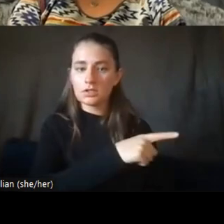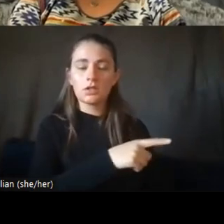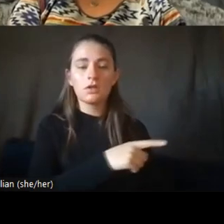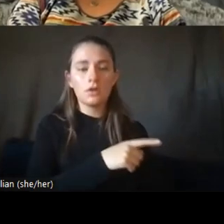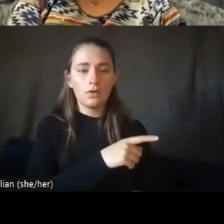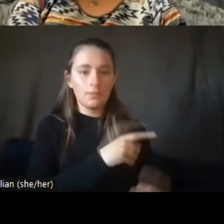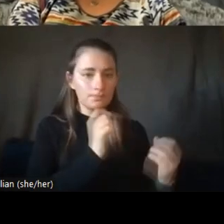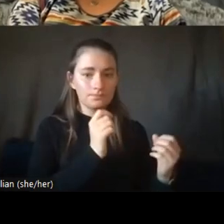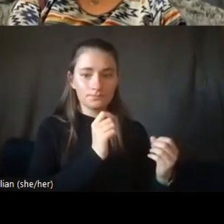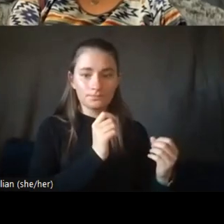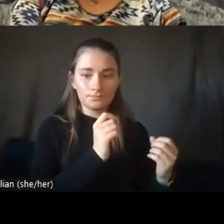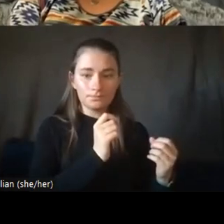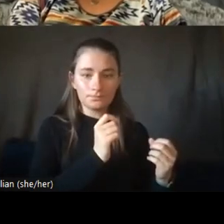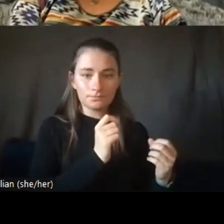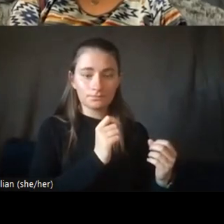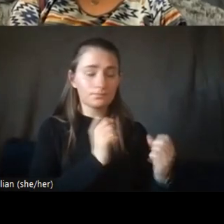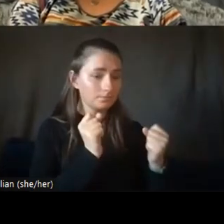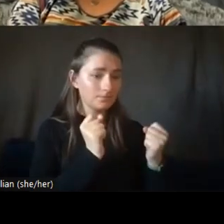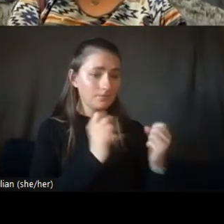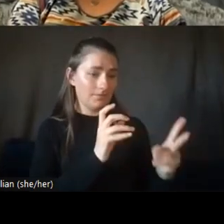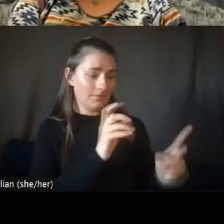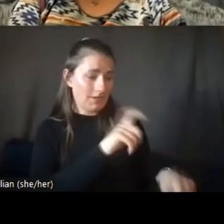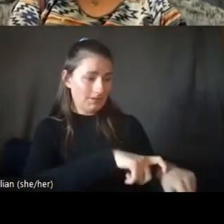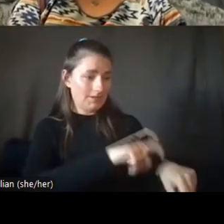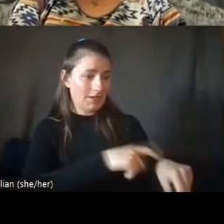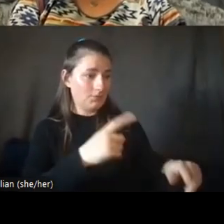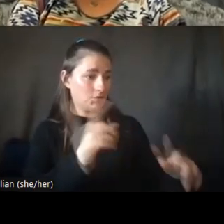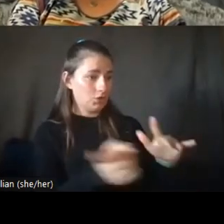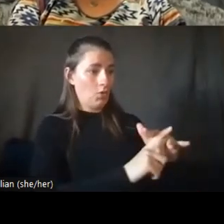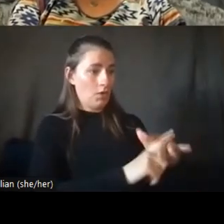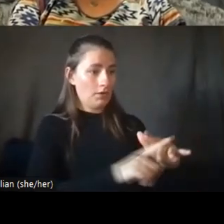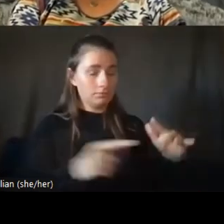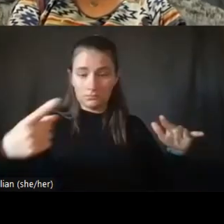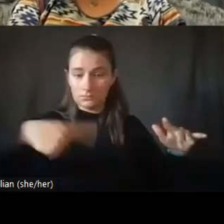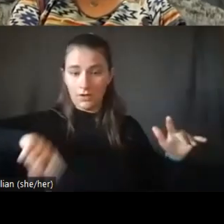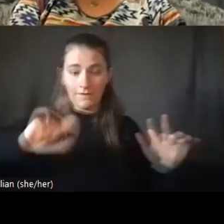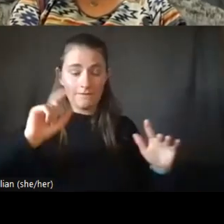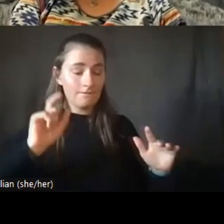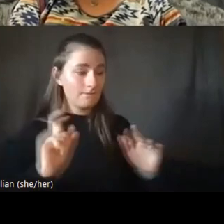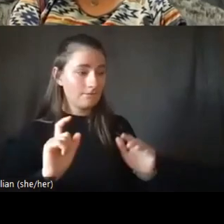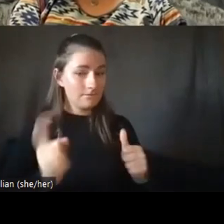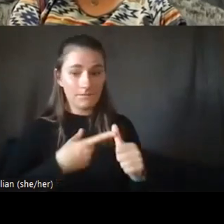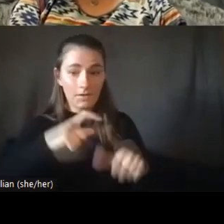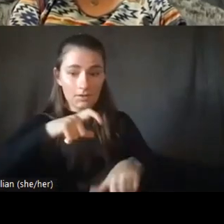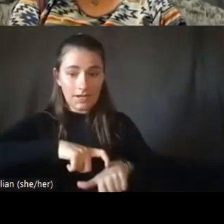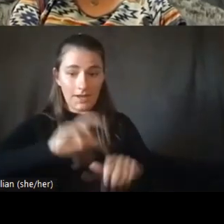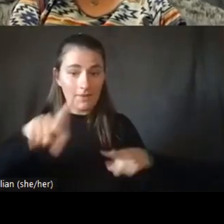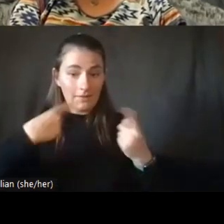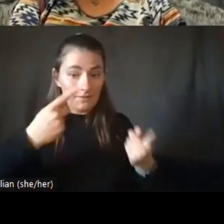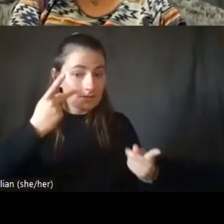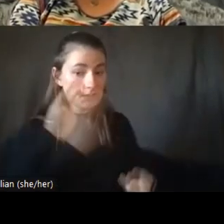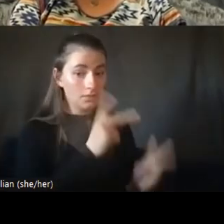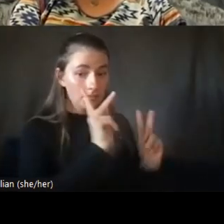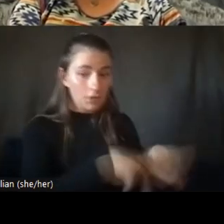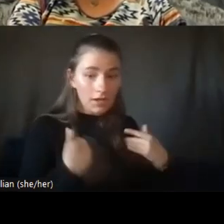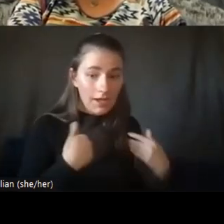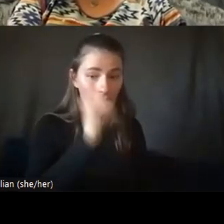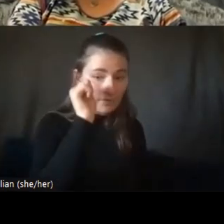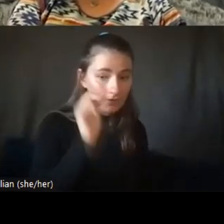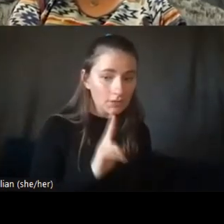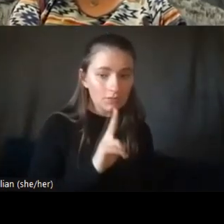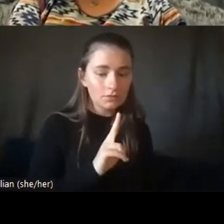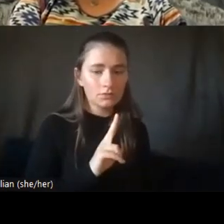that they've seen a person with autism. And so, uh, you know, one of the things they said down there, they said, you know, you're not, um, you know,